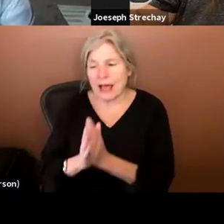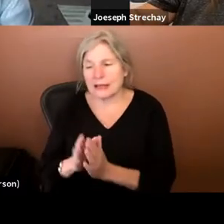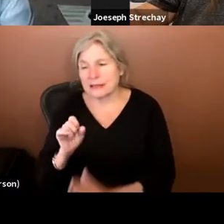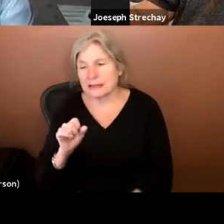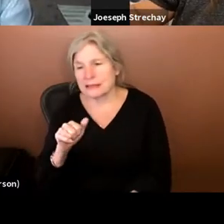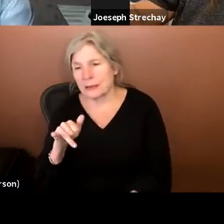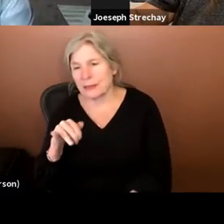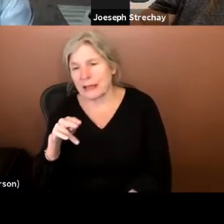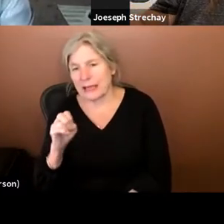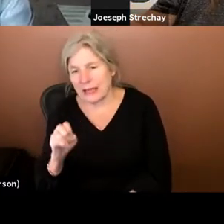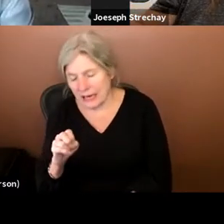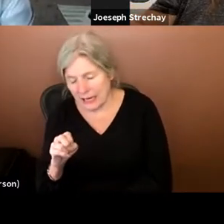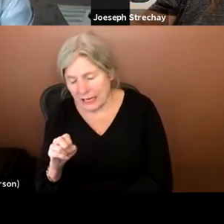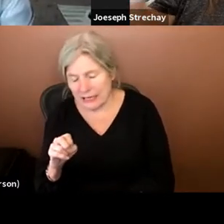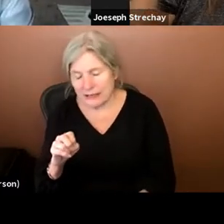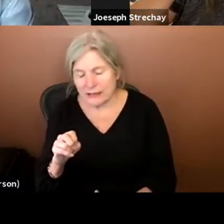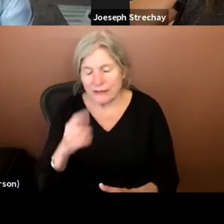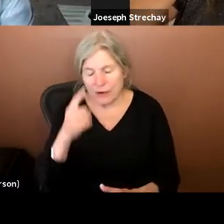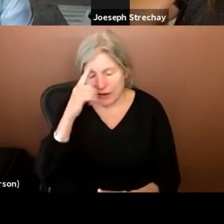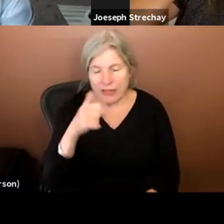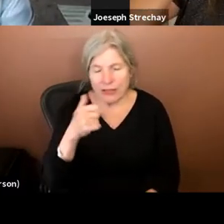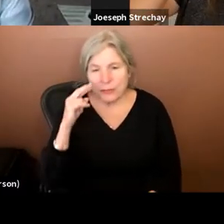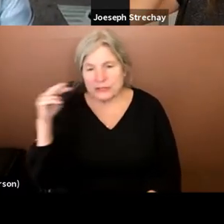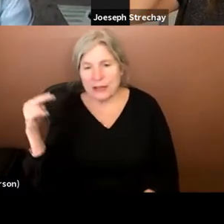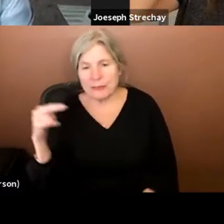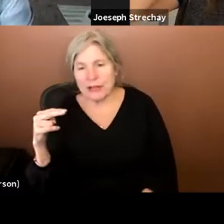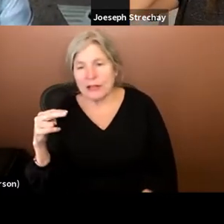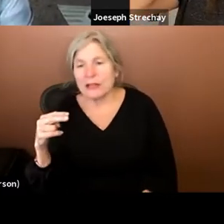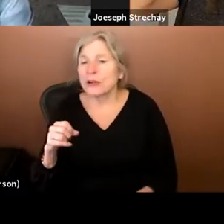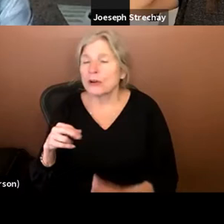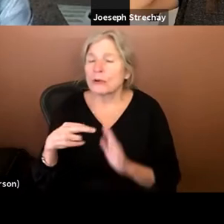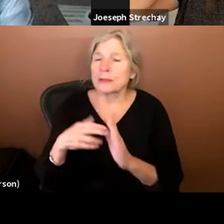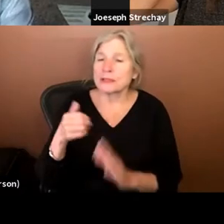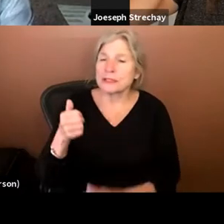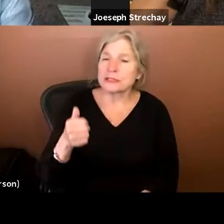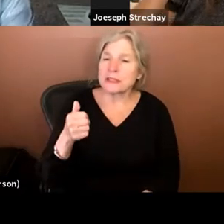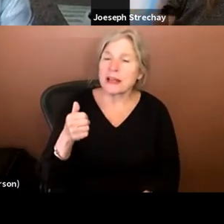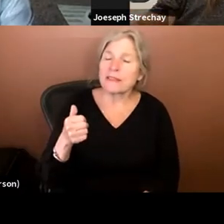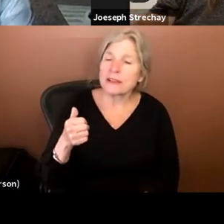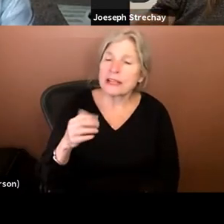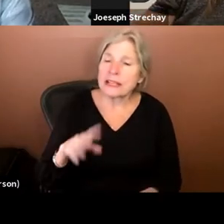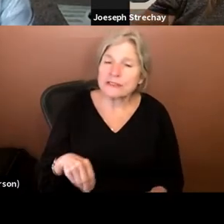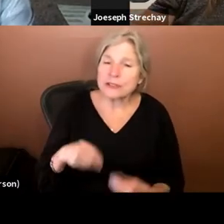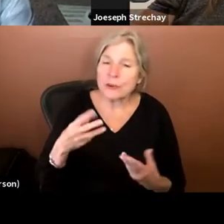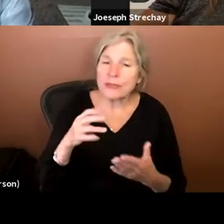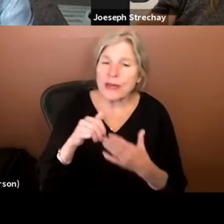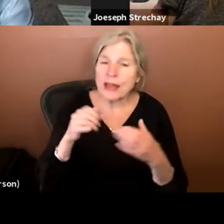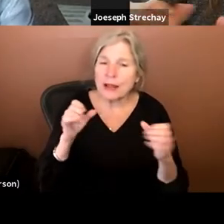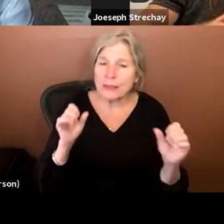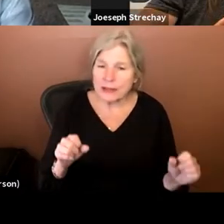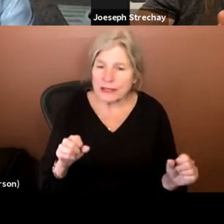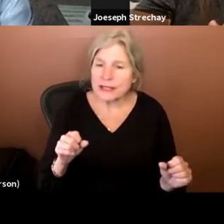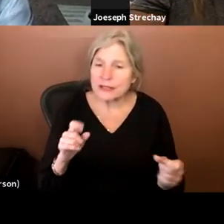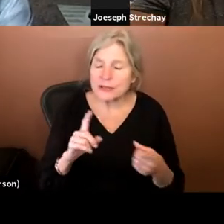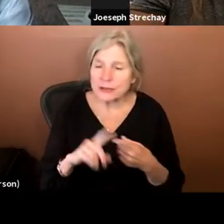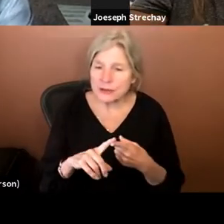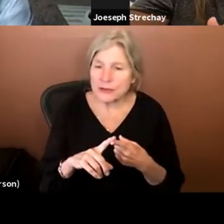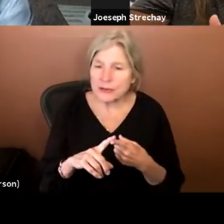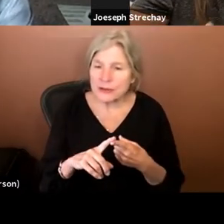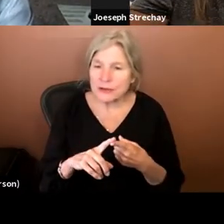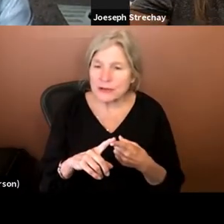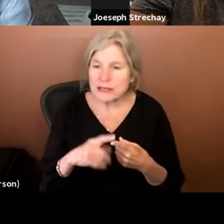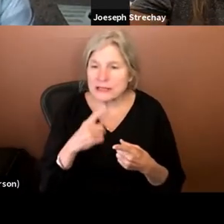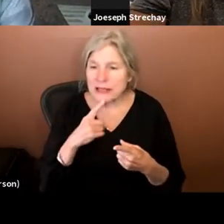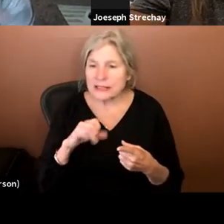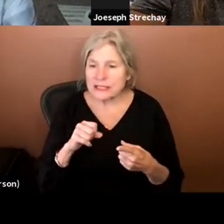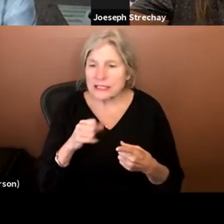a juxtaposition. So representing yourself does give you that ability to say that